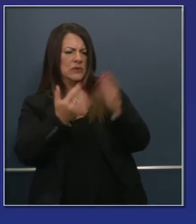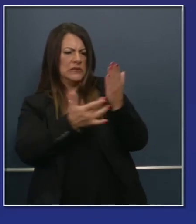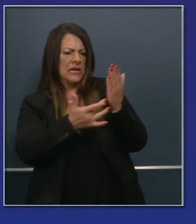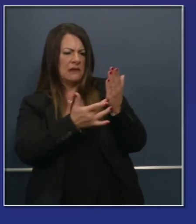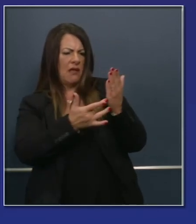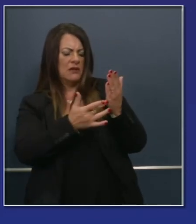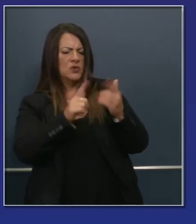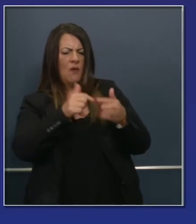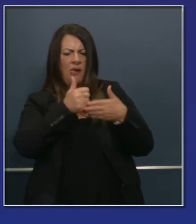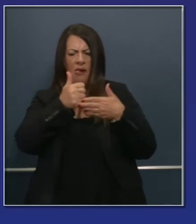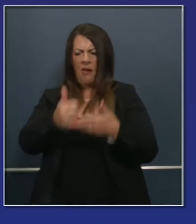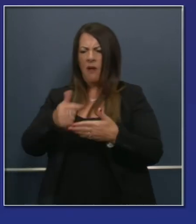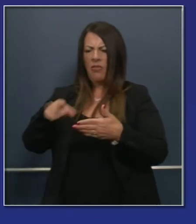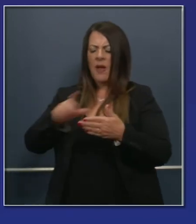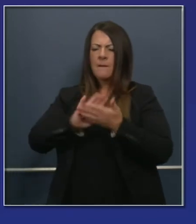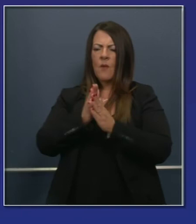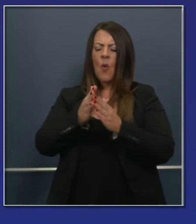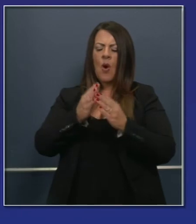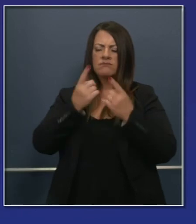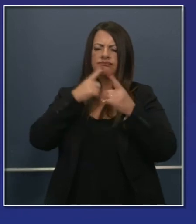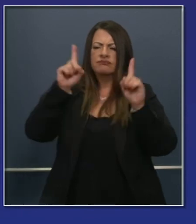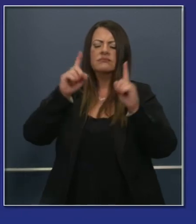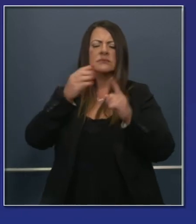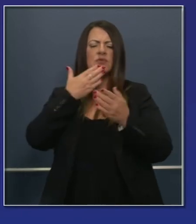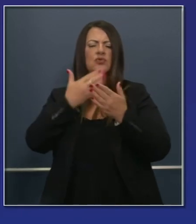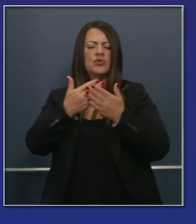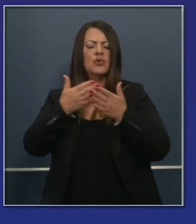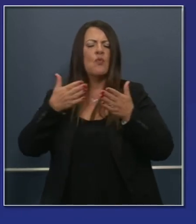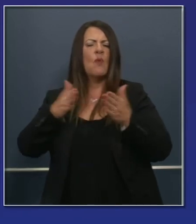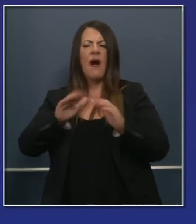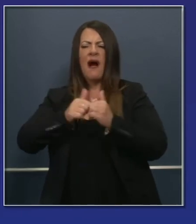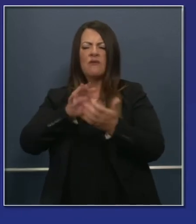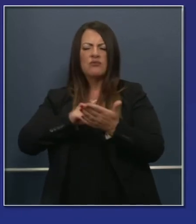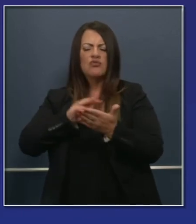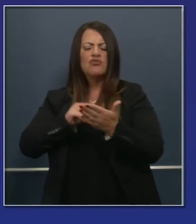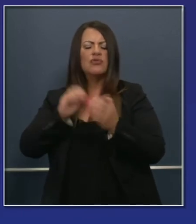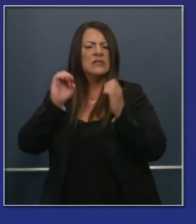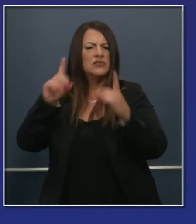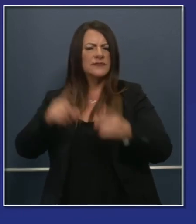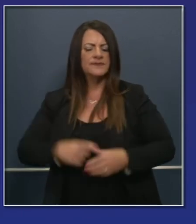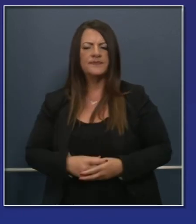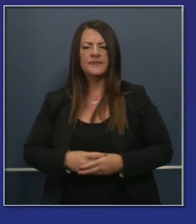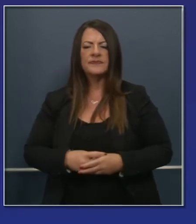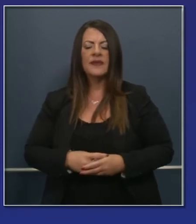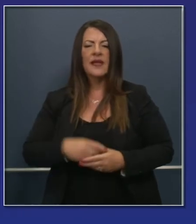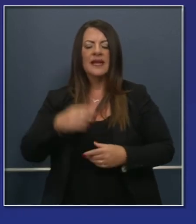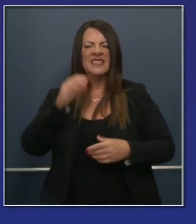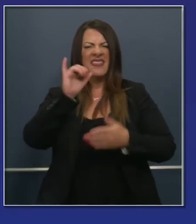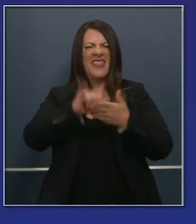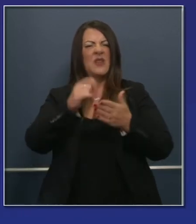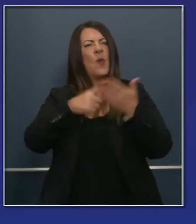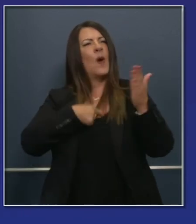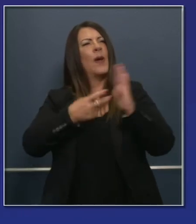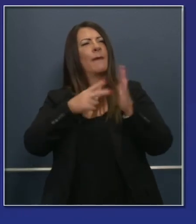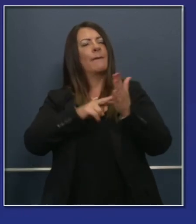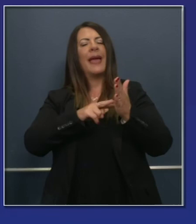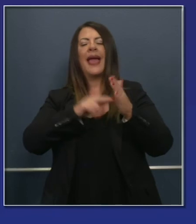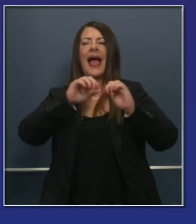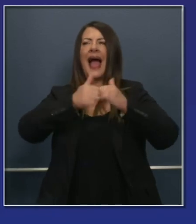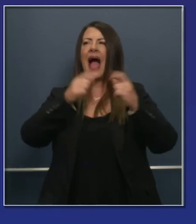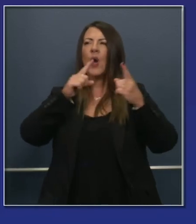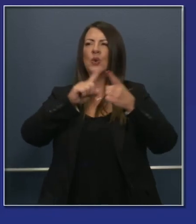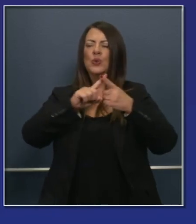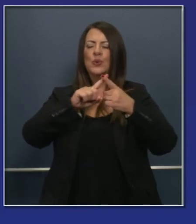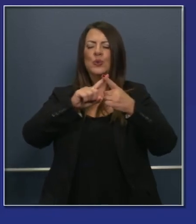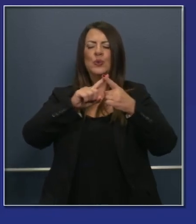in a meaningful and more robust manner so we talk in terms of bridging the digital divide it's not just about Wi-Fi hotspots